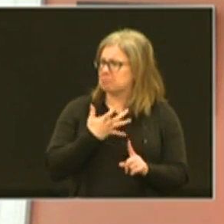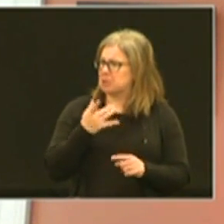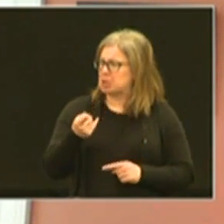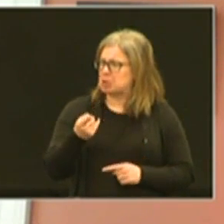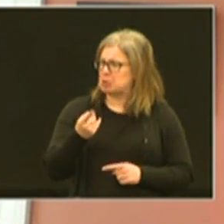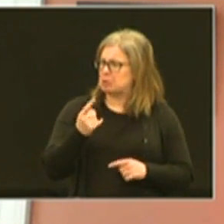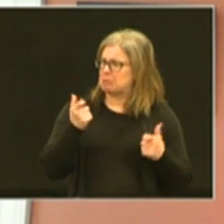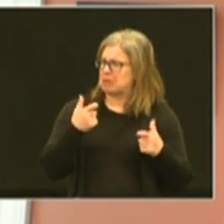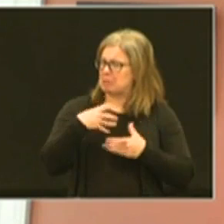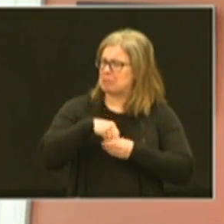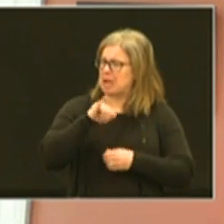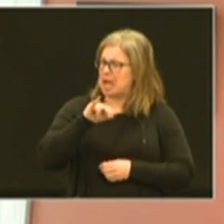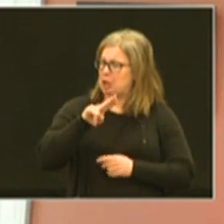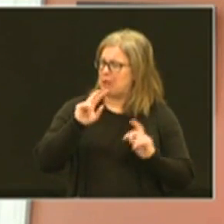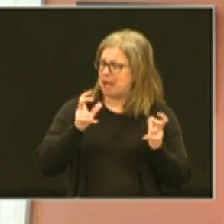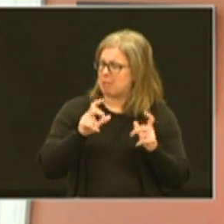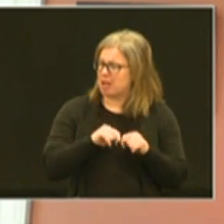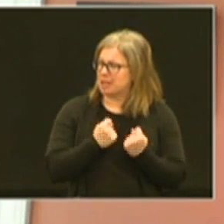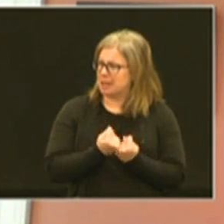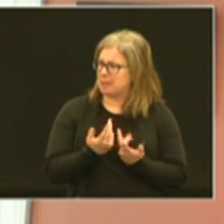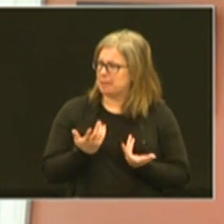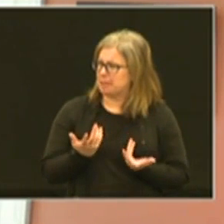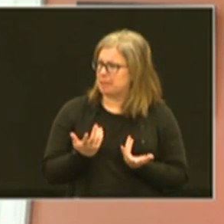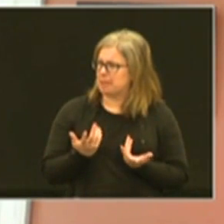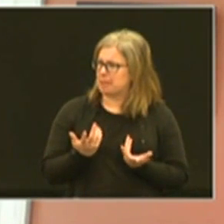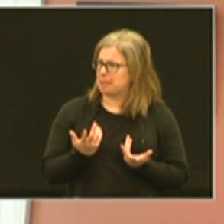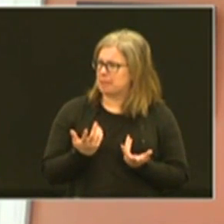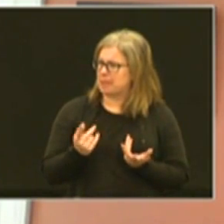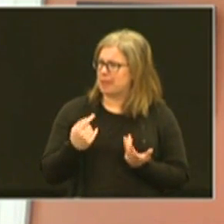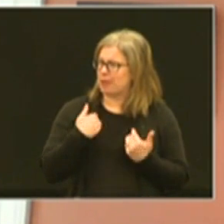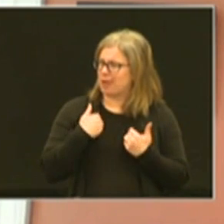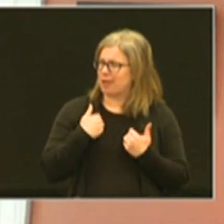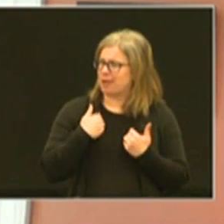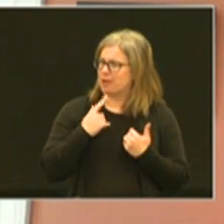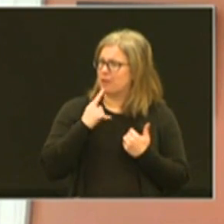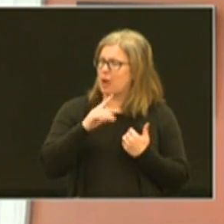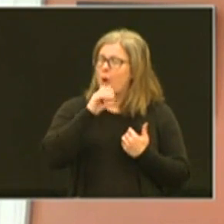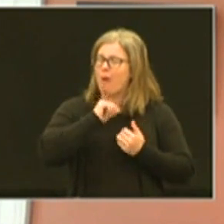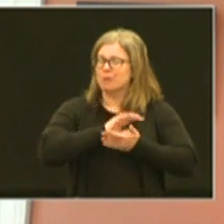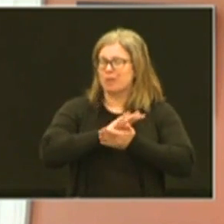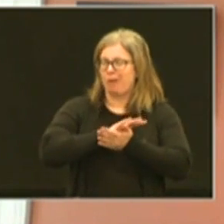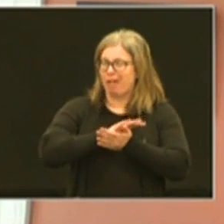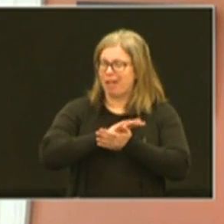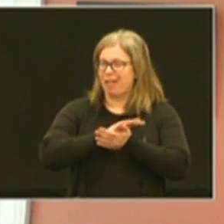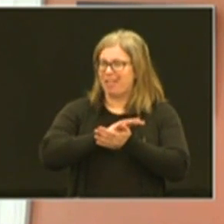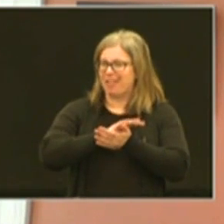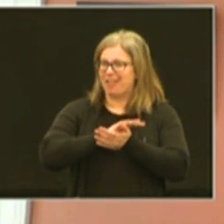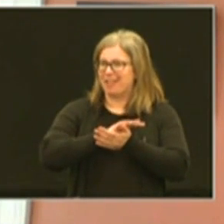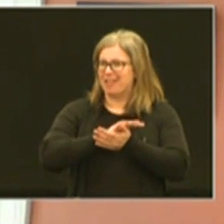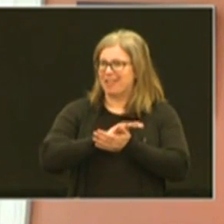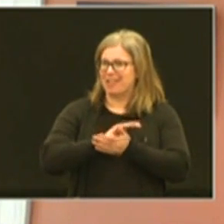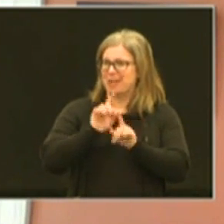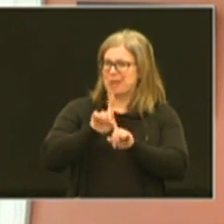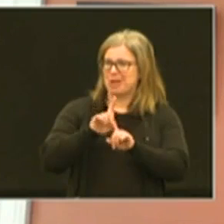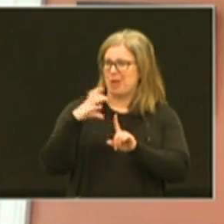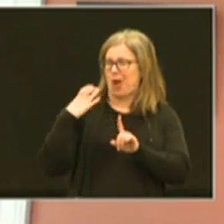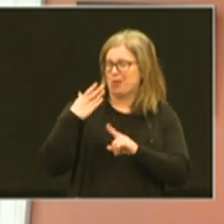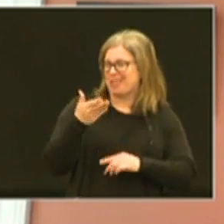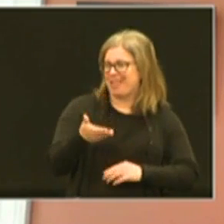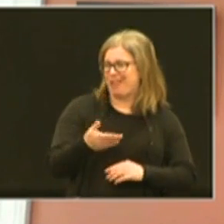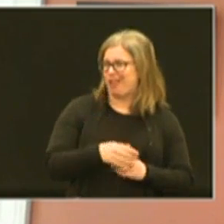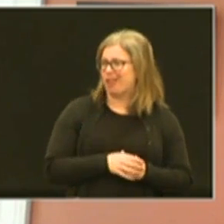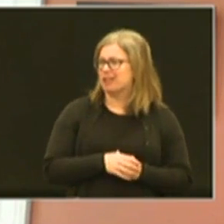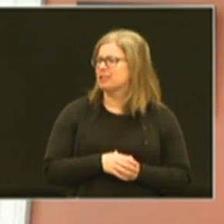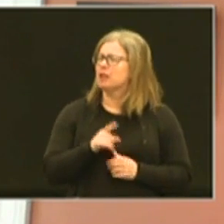you you were a big part of the iu basketball team and you had a real old school mentor coach there